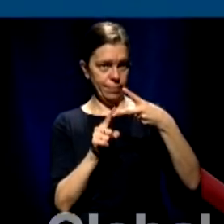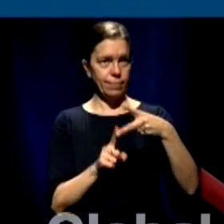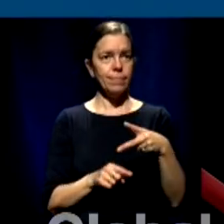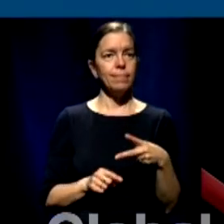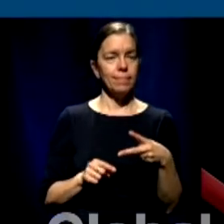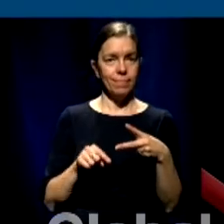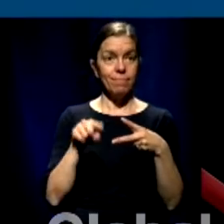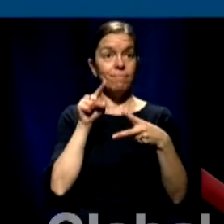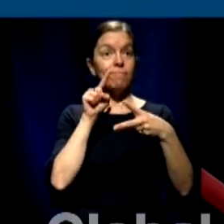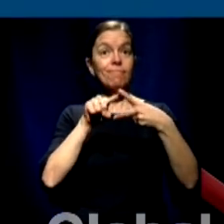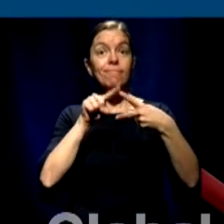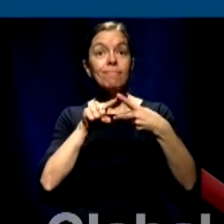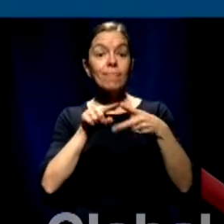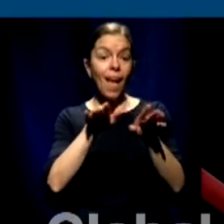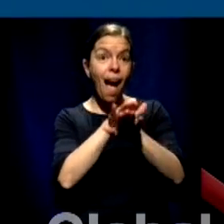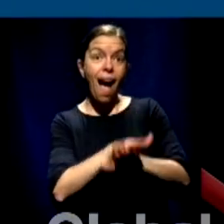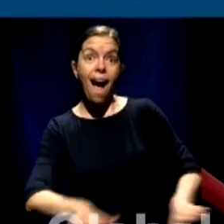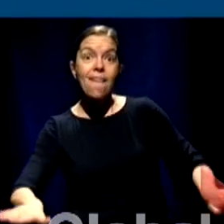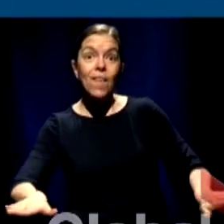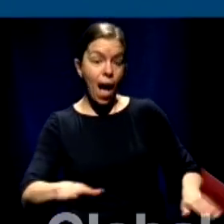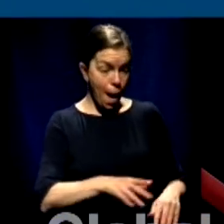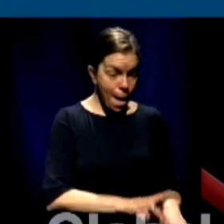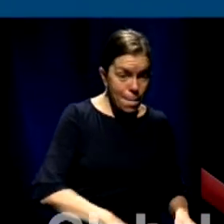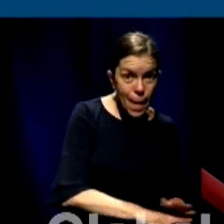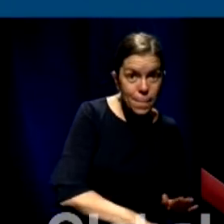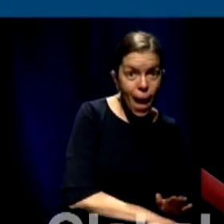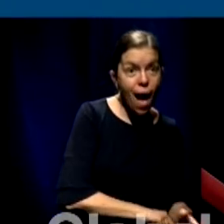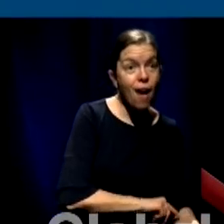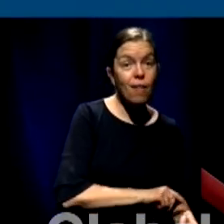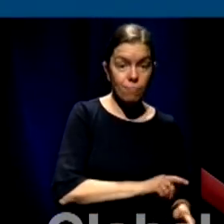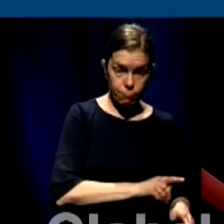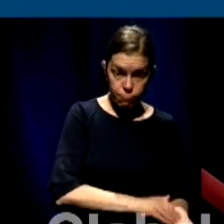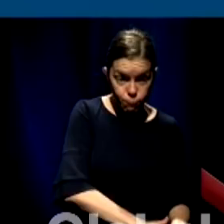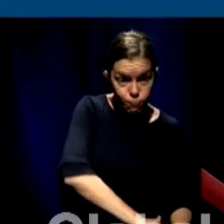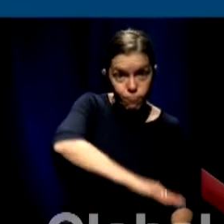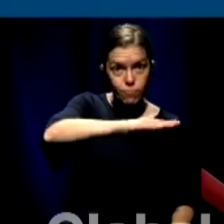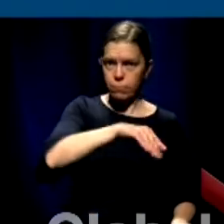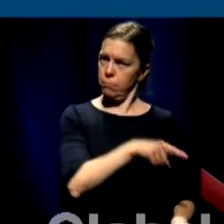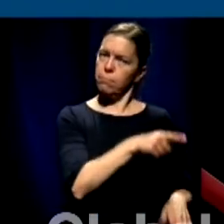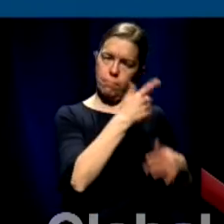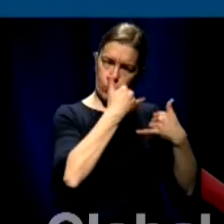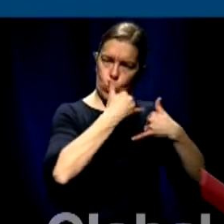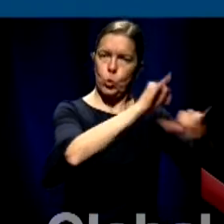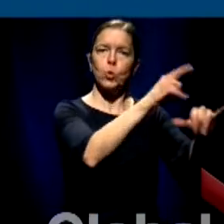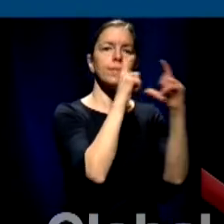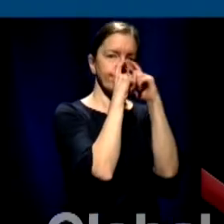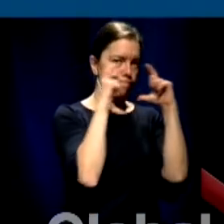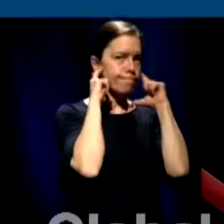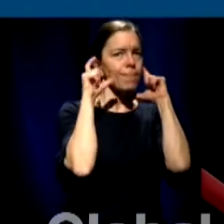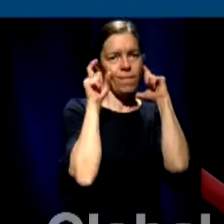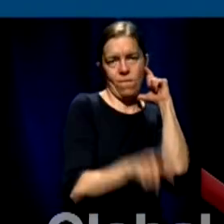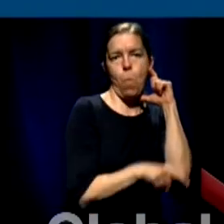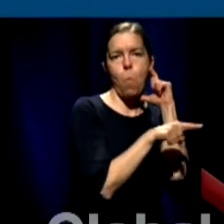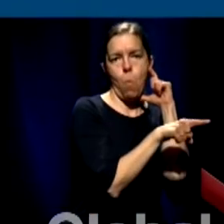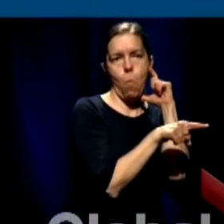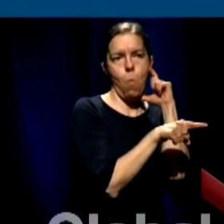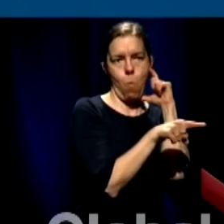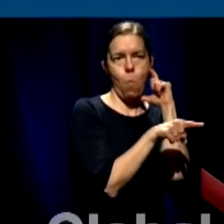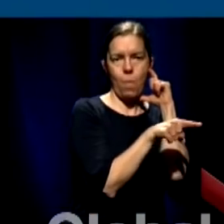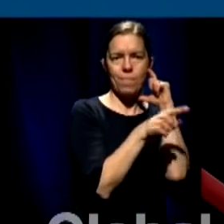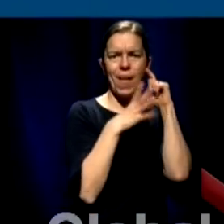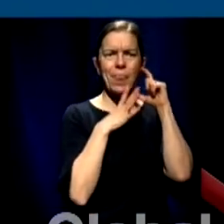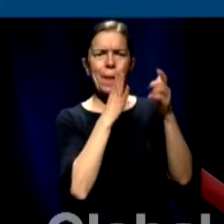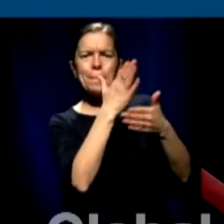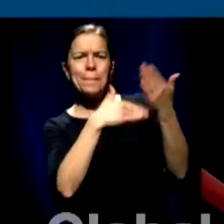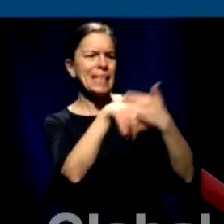are important we are going to be making masks mandatory even in primary schools in the first years I know that